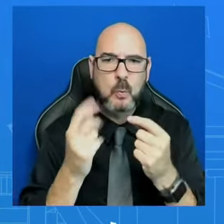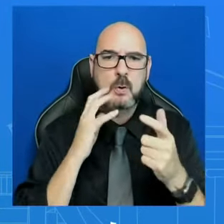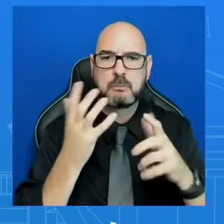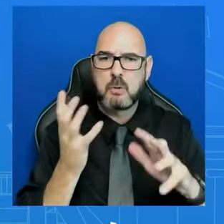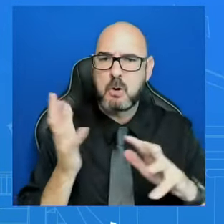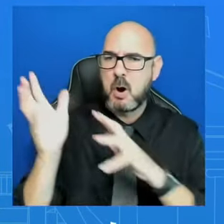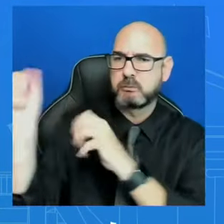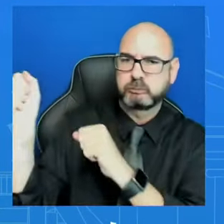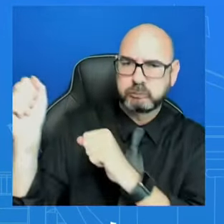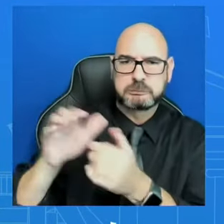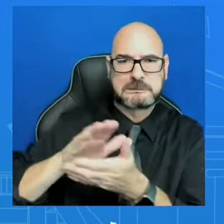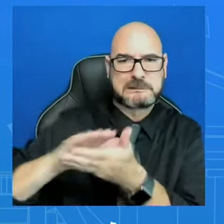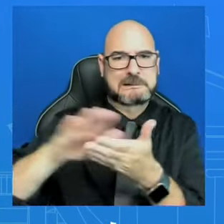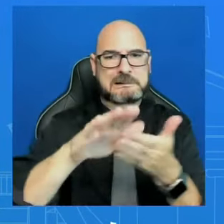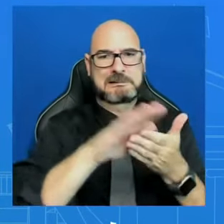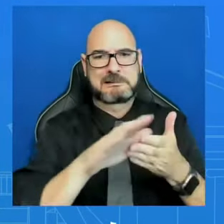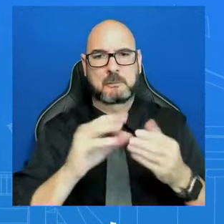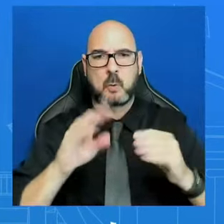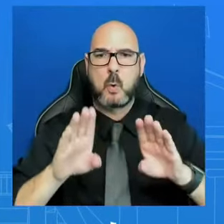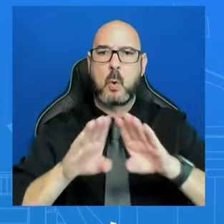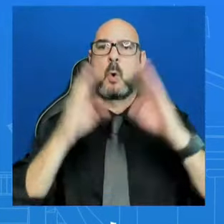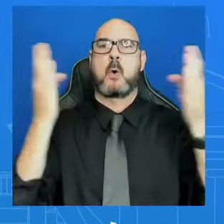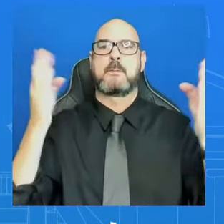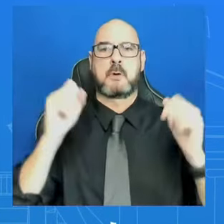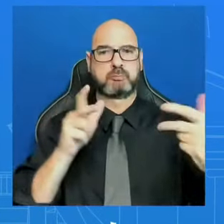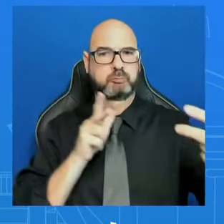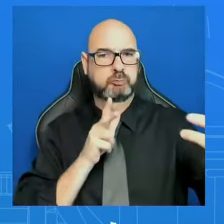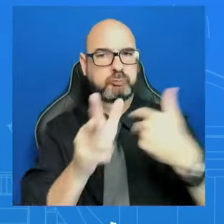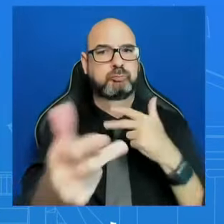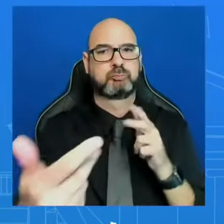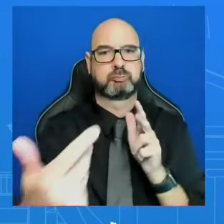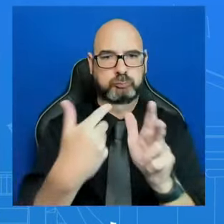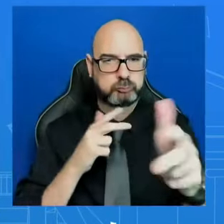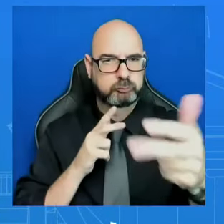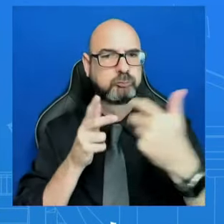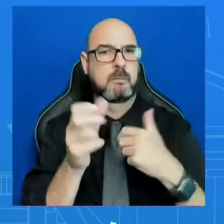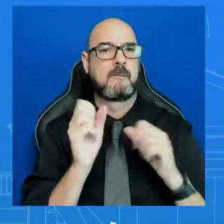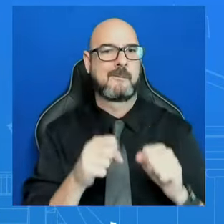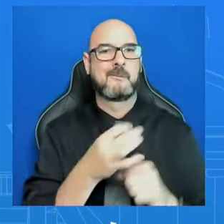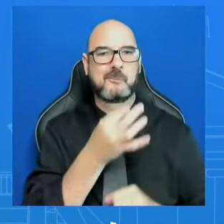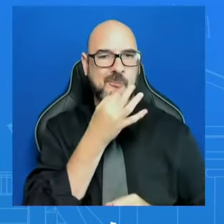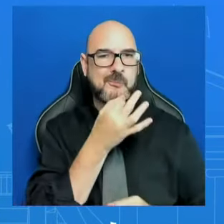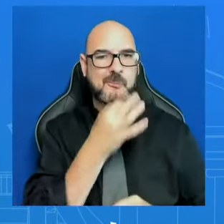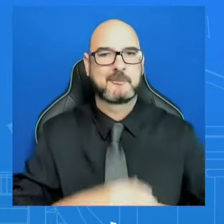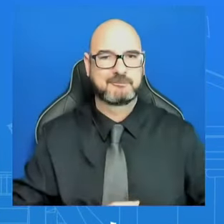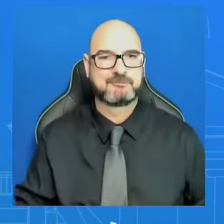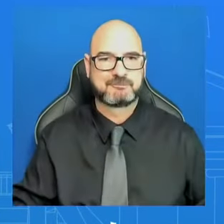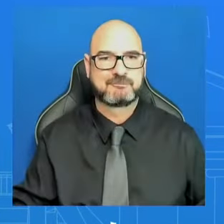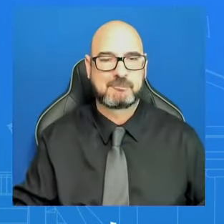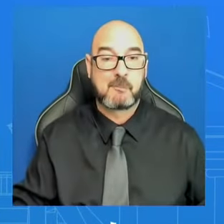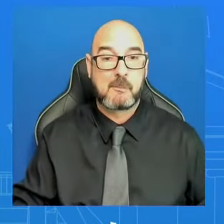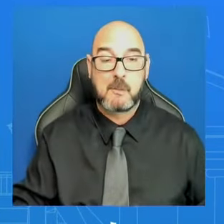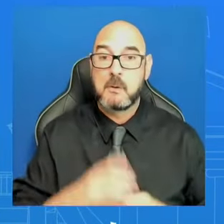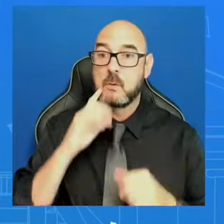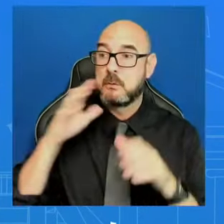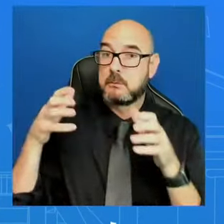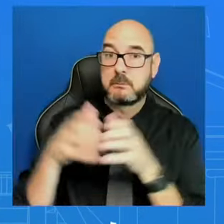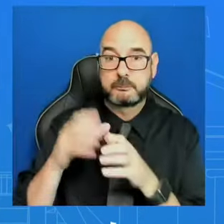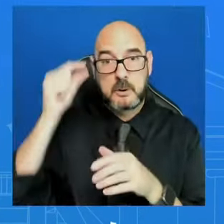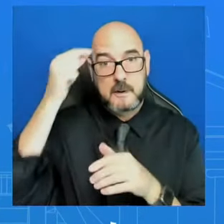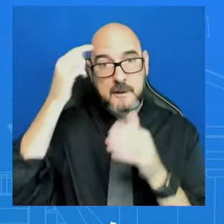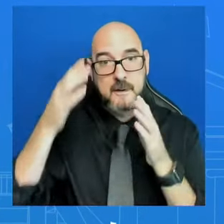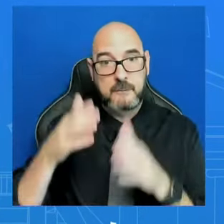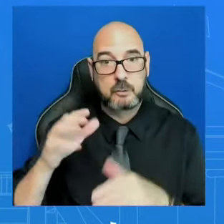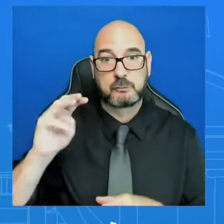reopen as soon as humanly possible. The president will be joined by Governor Moore and other Maryland and Baltimore area